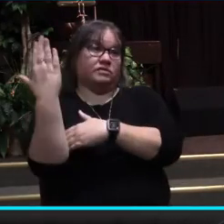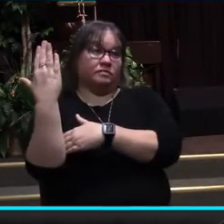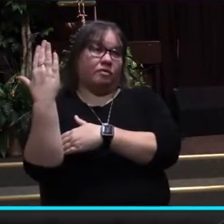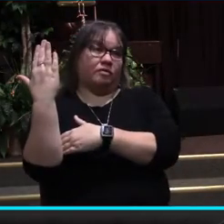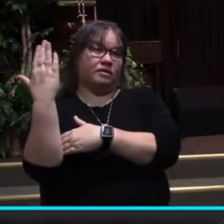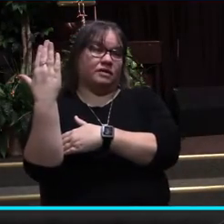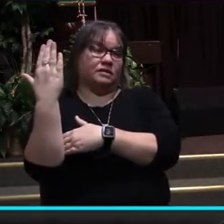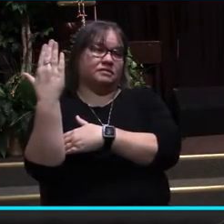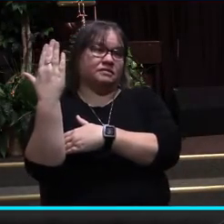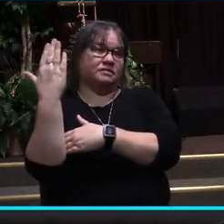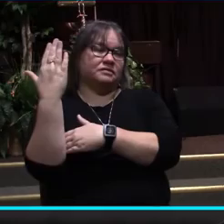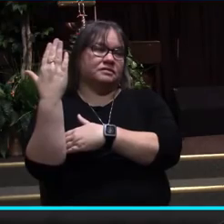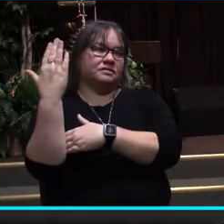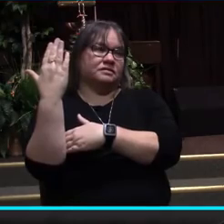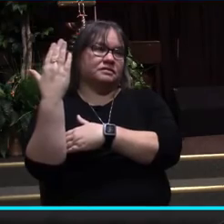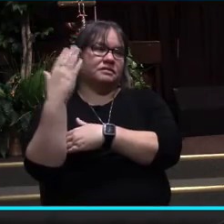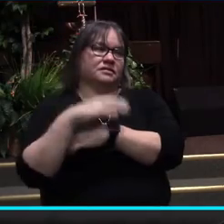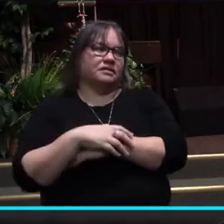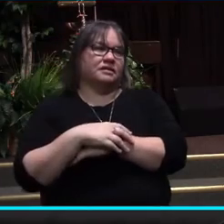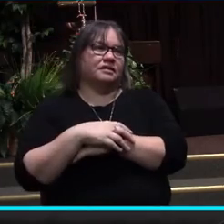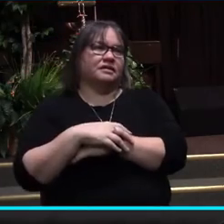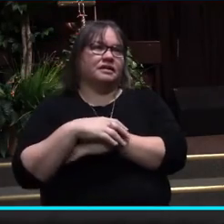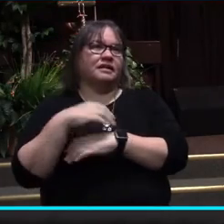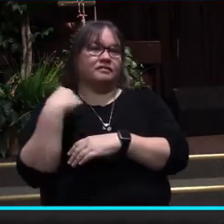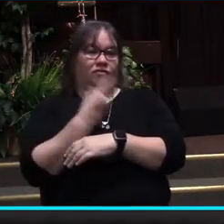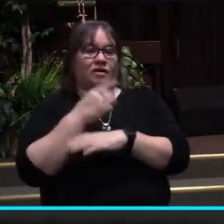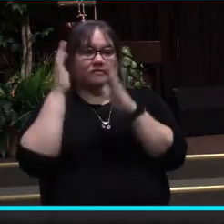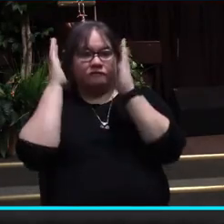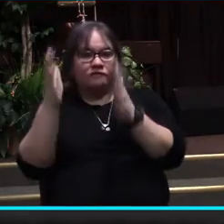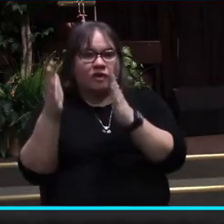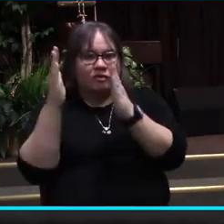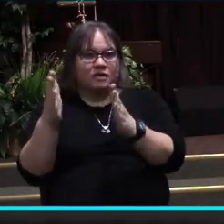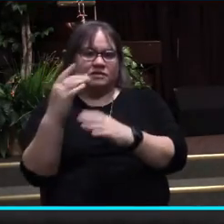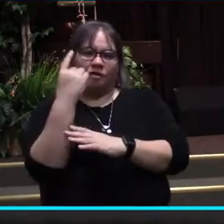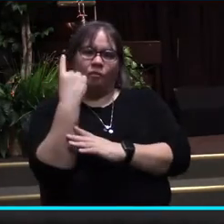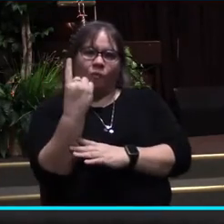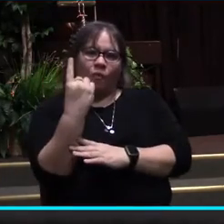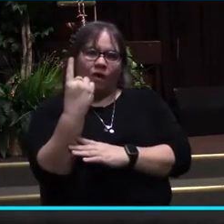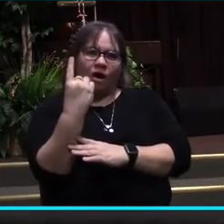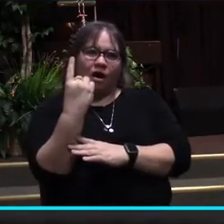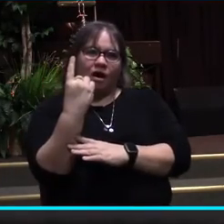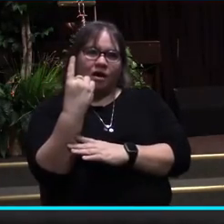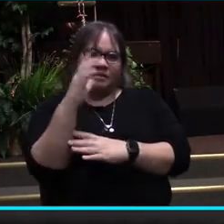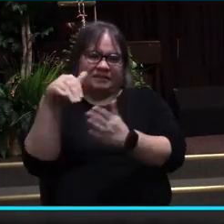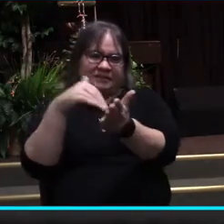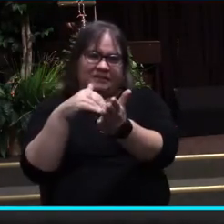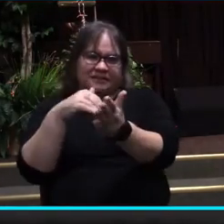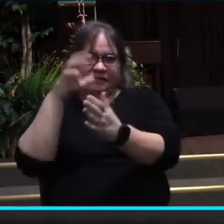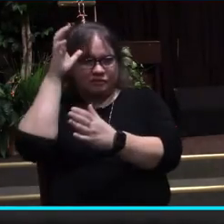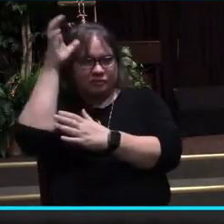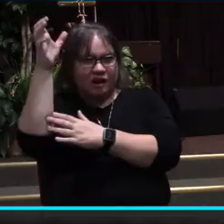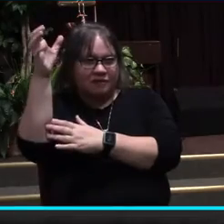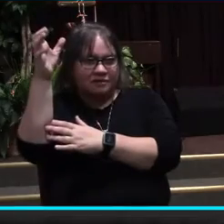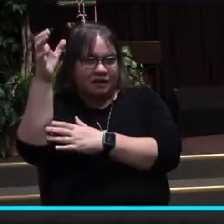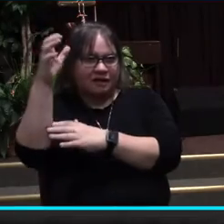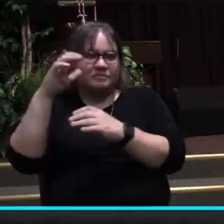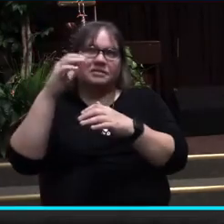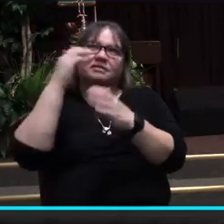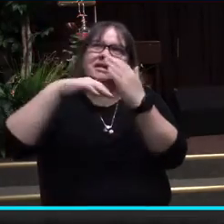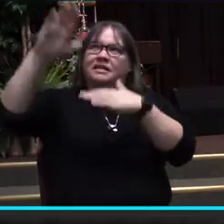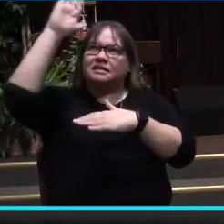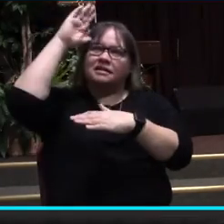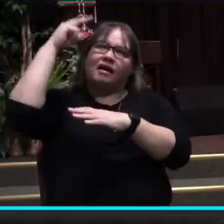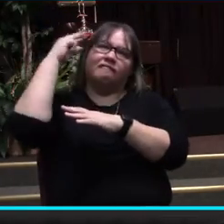this topic is for us to just focus on this one central concept of how God himself